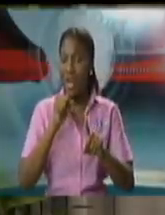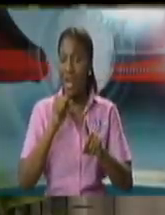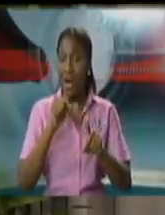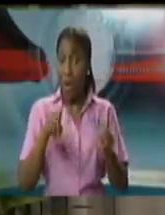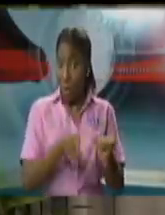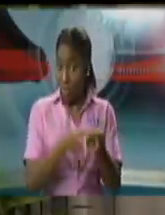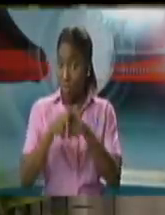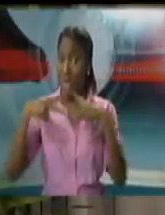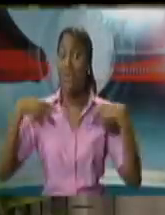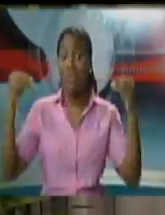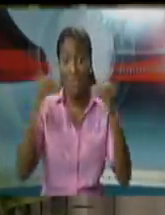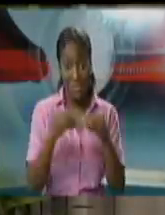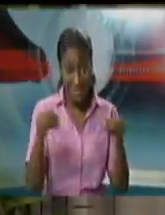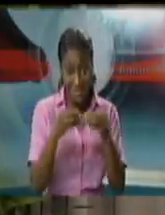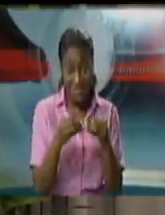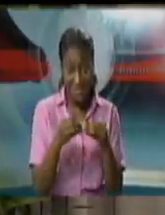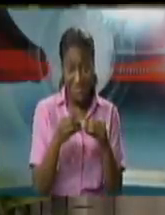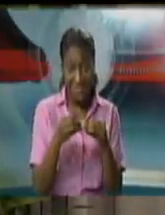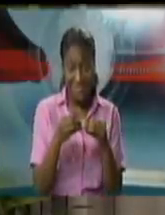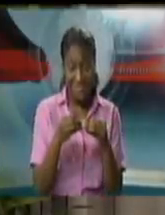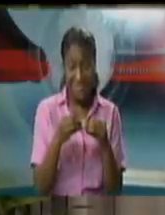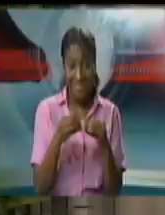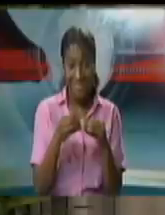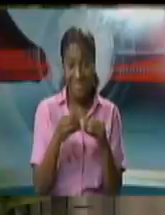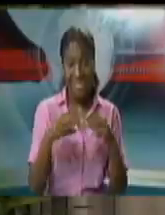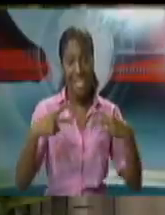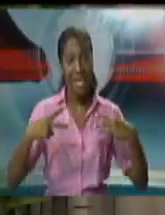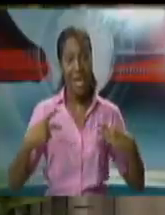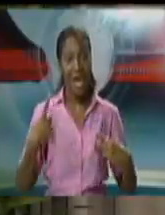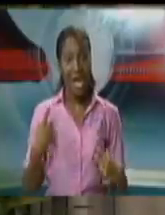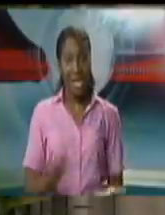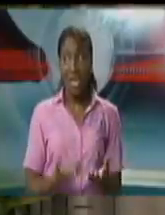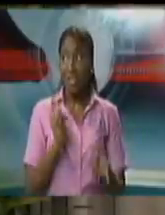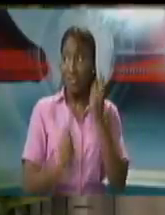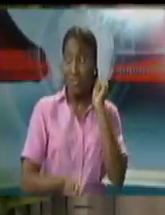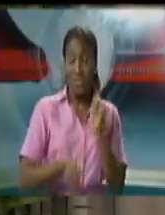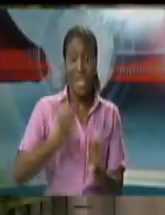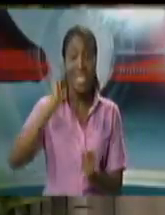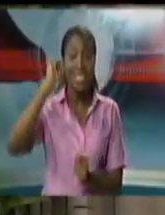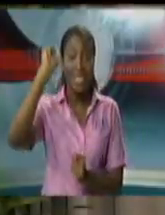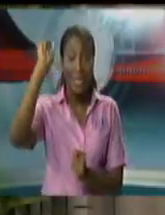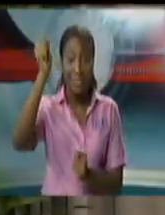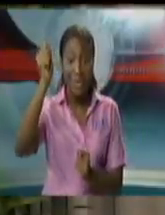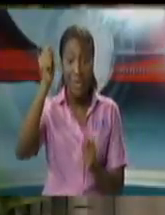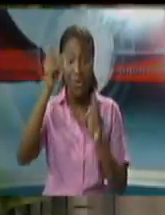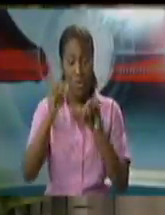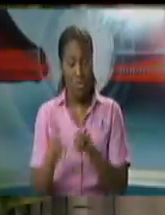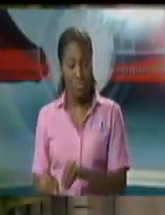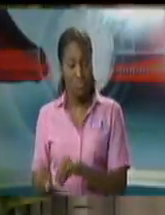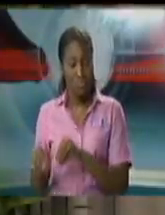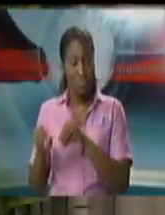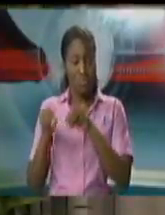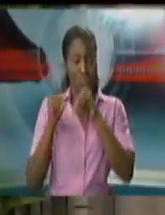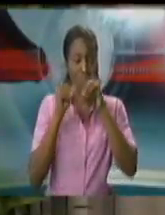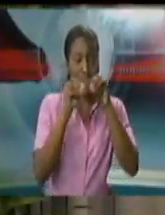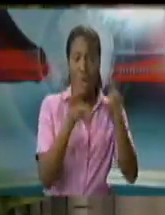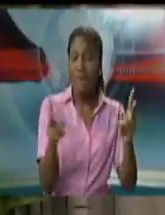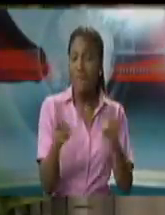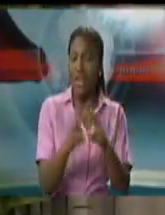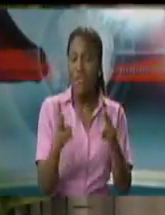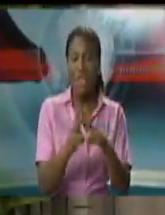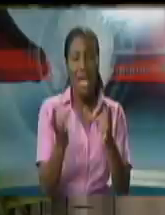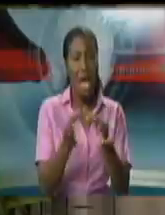not all. We have, in fact, taken Trinidad and Tobago to a very important milestone.